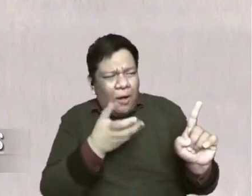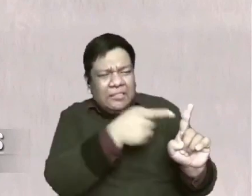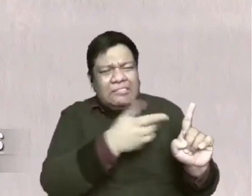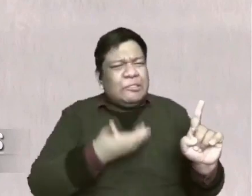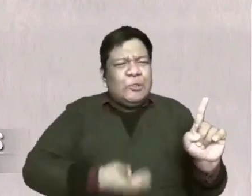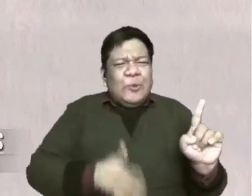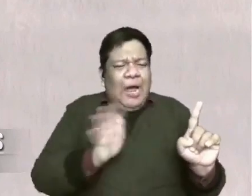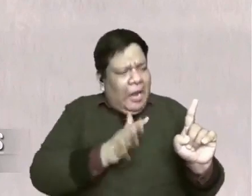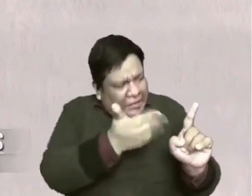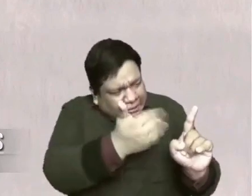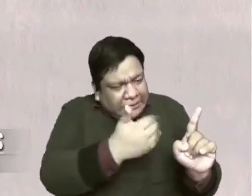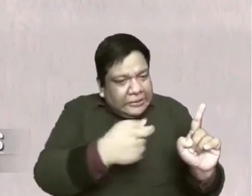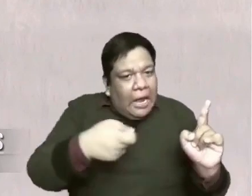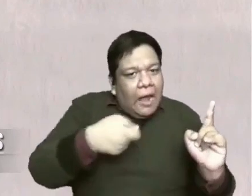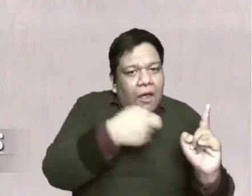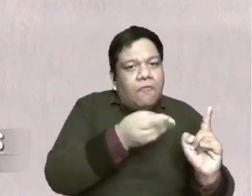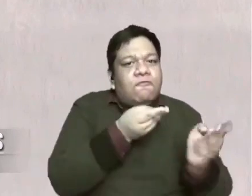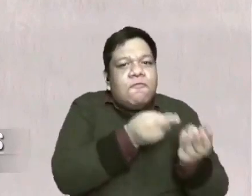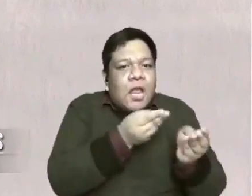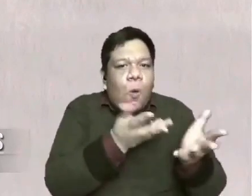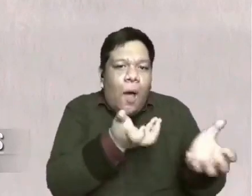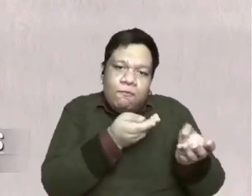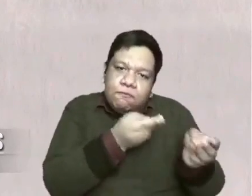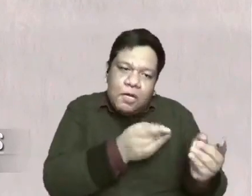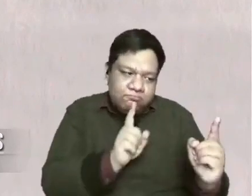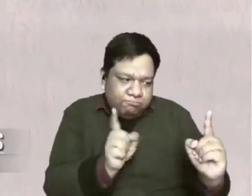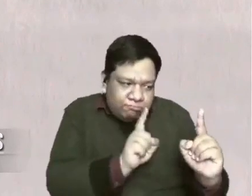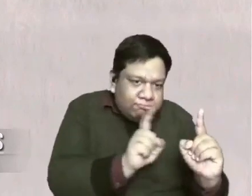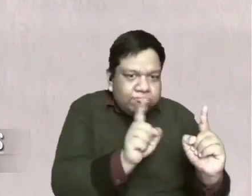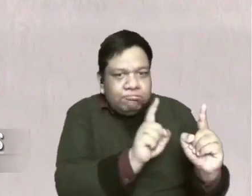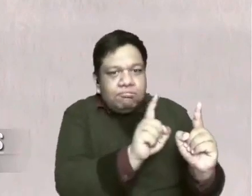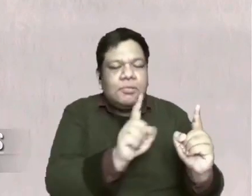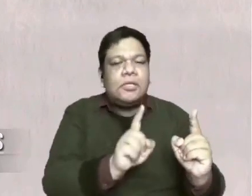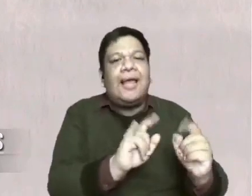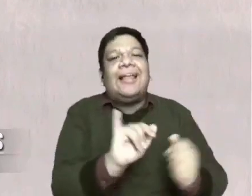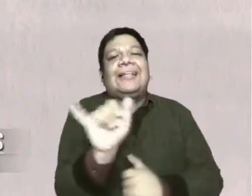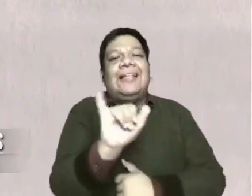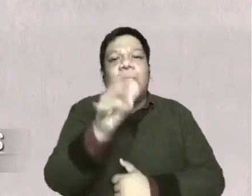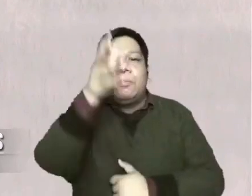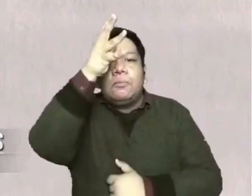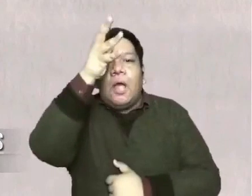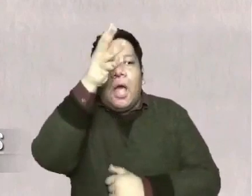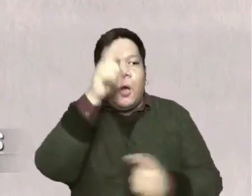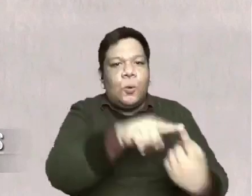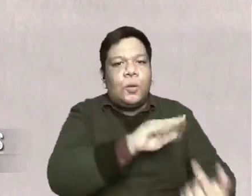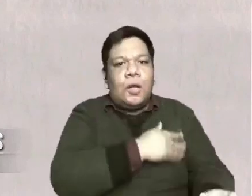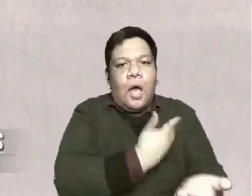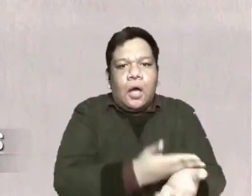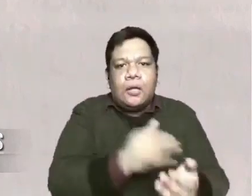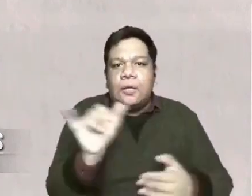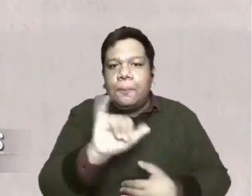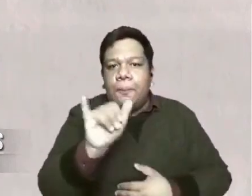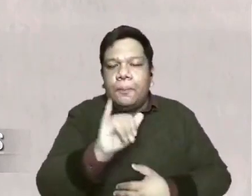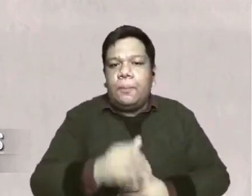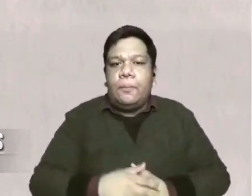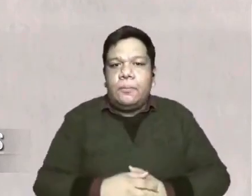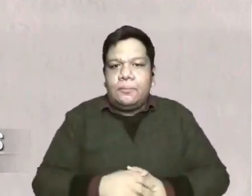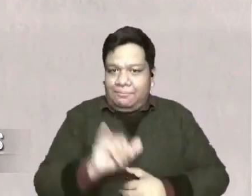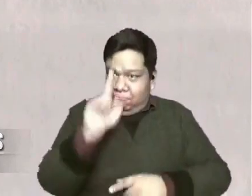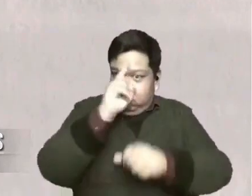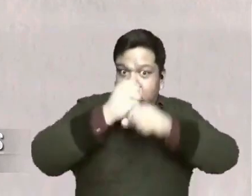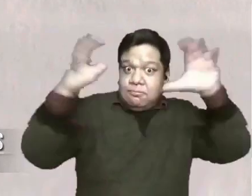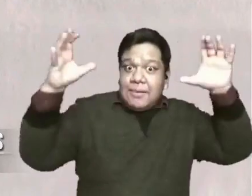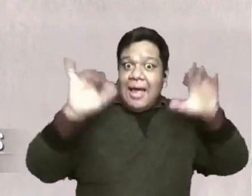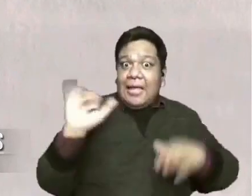ayaw mo magutom siya. You'd like to feed him or her. Ganun ang ama sa anak. and this is a picture